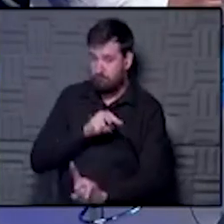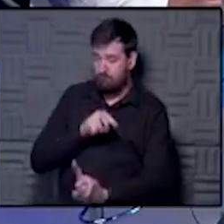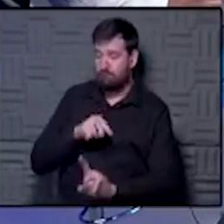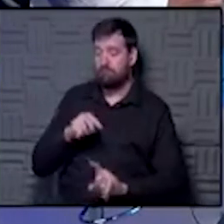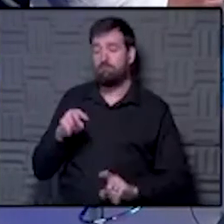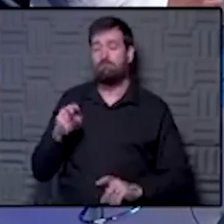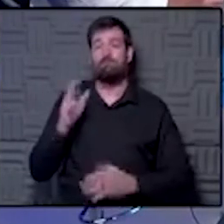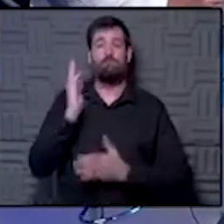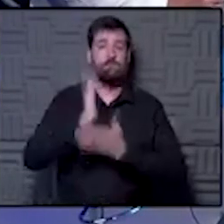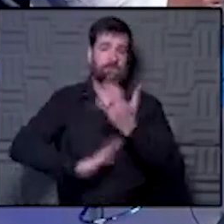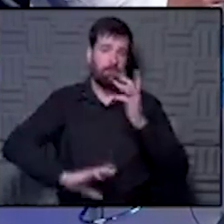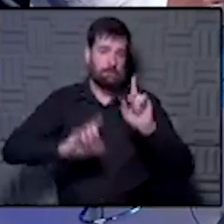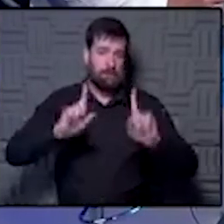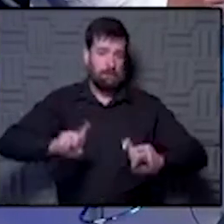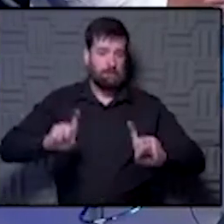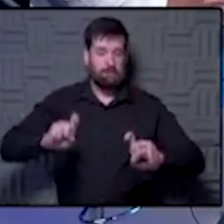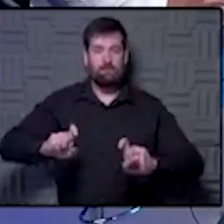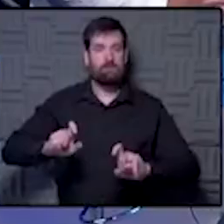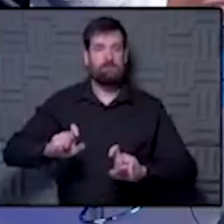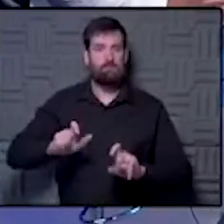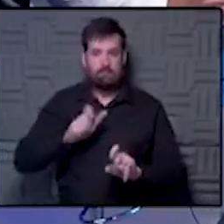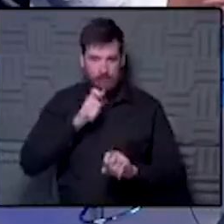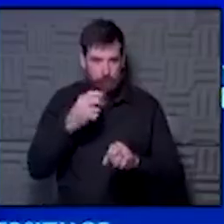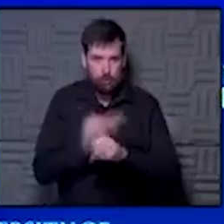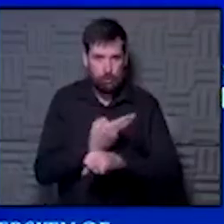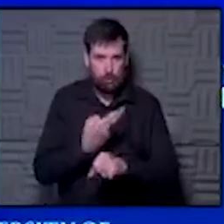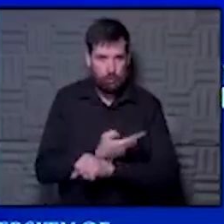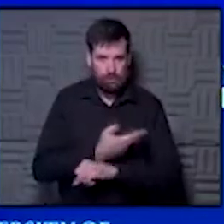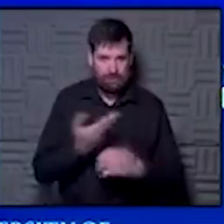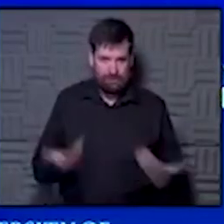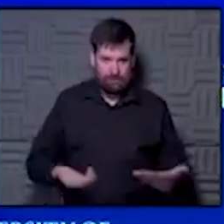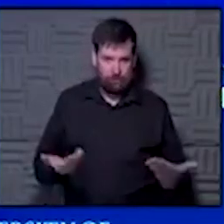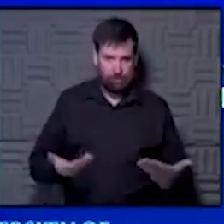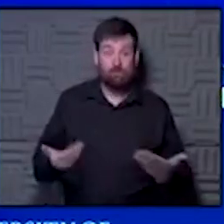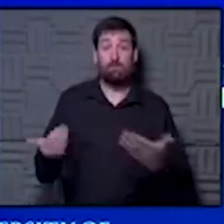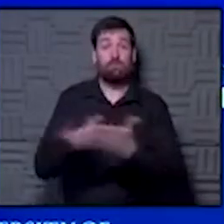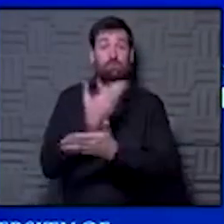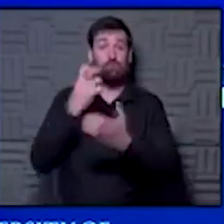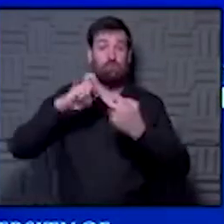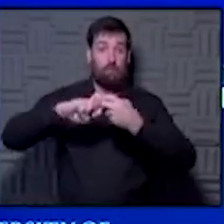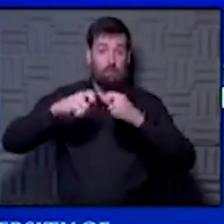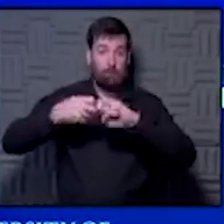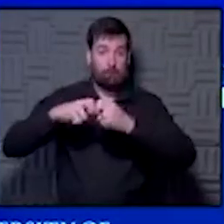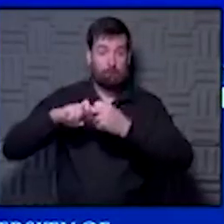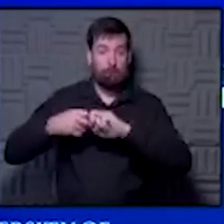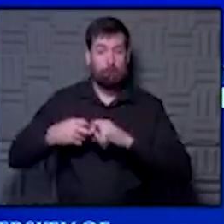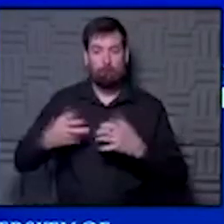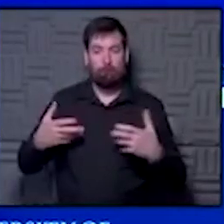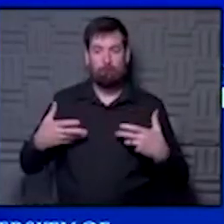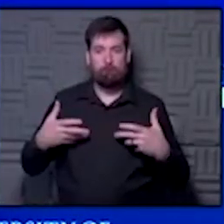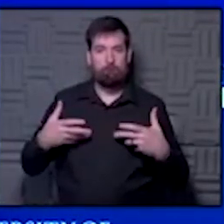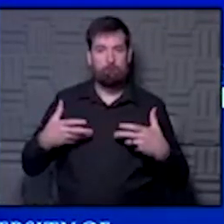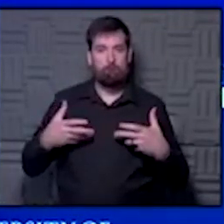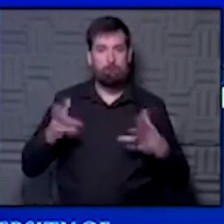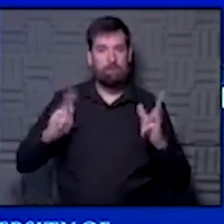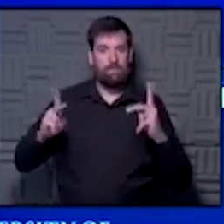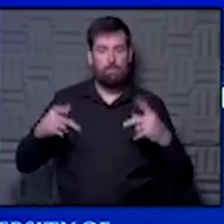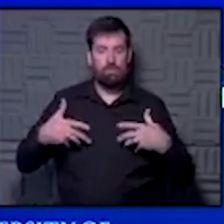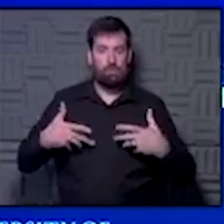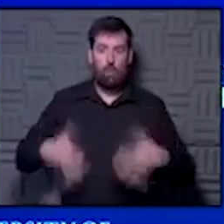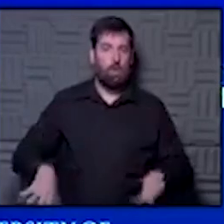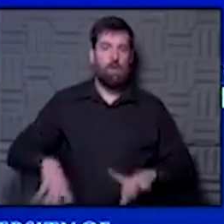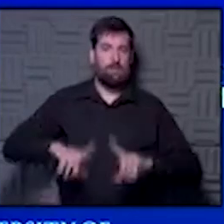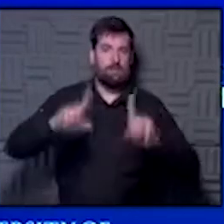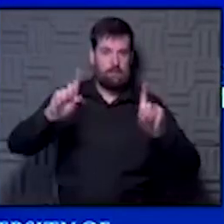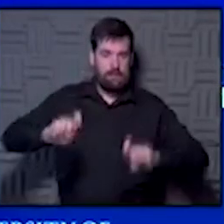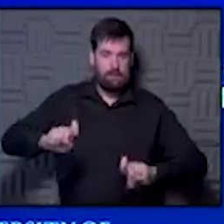we do have some tests that are not getting used in this state and now there's a new problem emerging. People don't want to be positive or get the